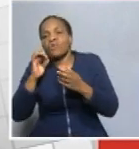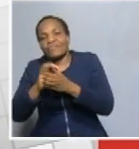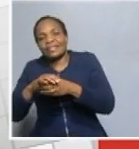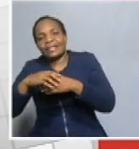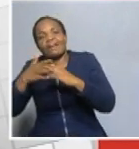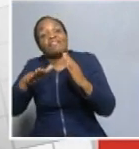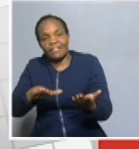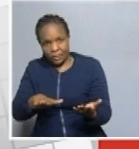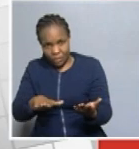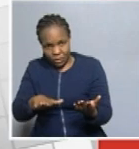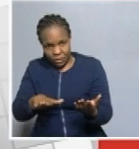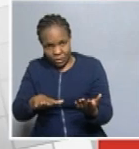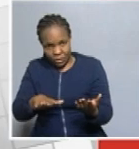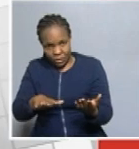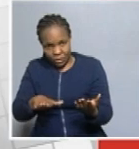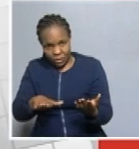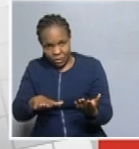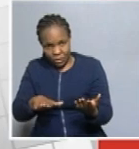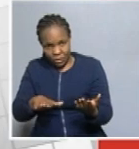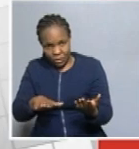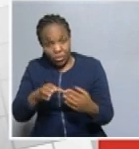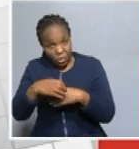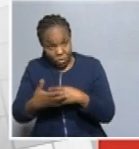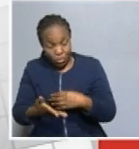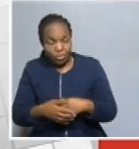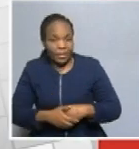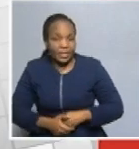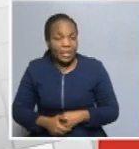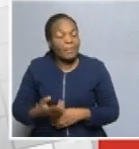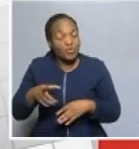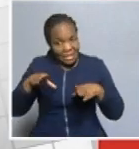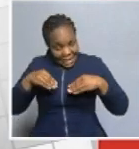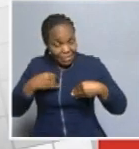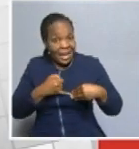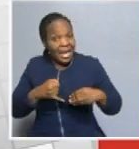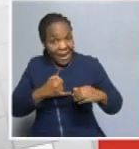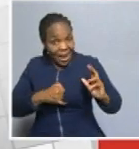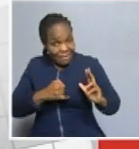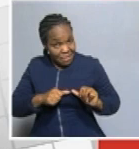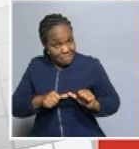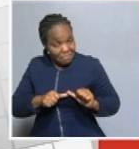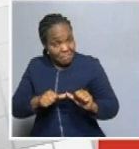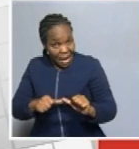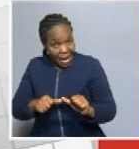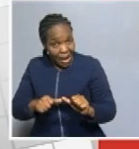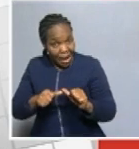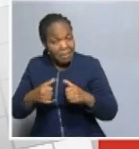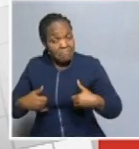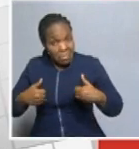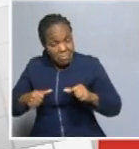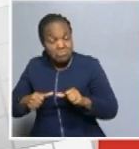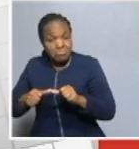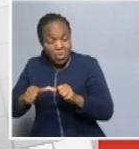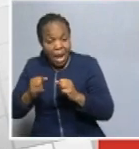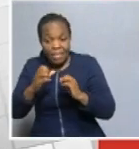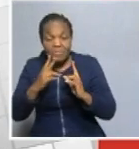side of that is that we have to celebrate the living, the people that are with us. We have to